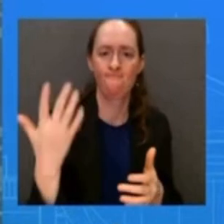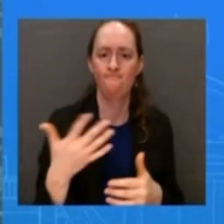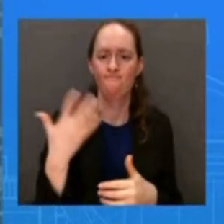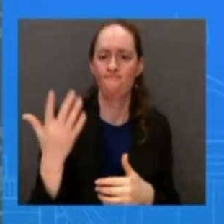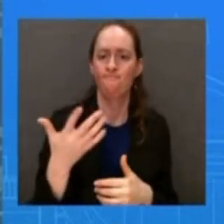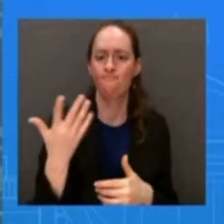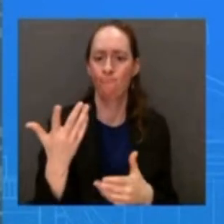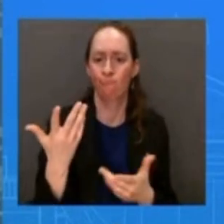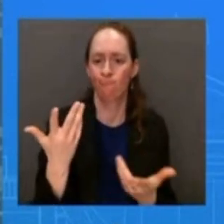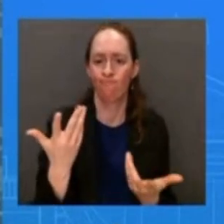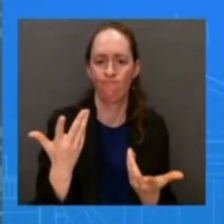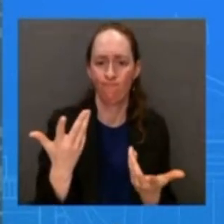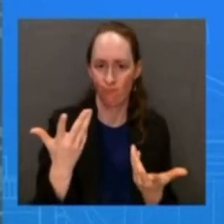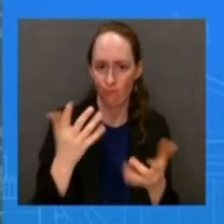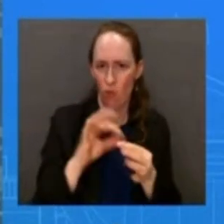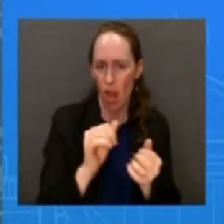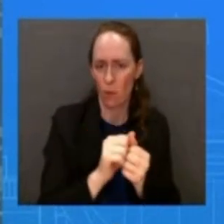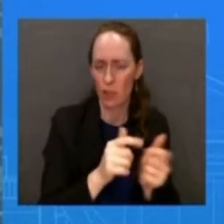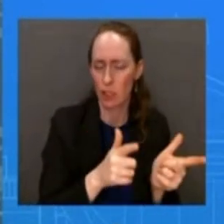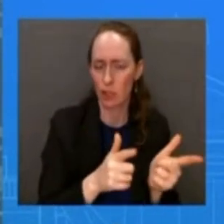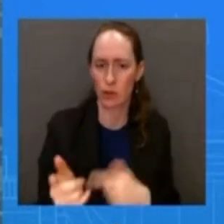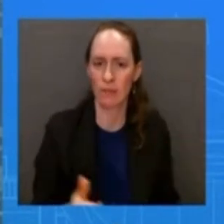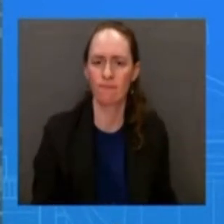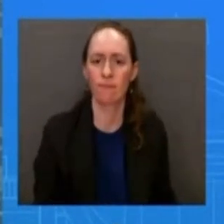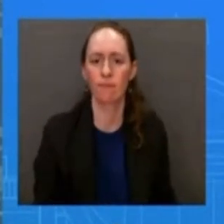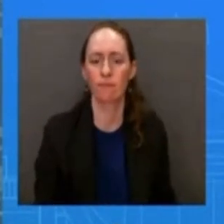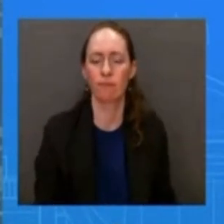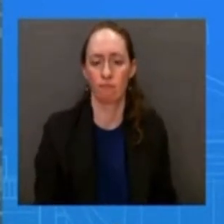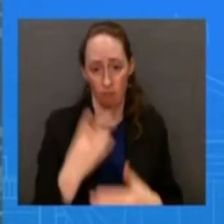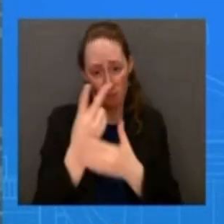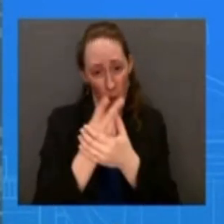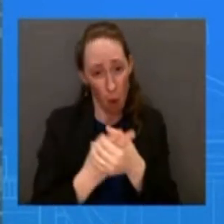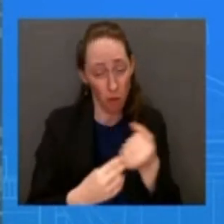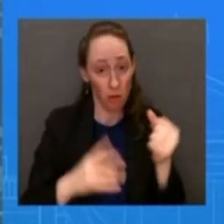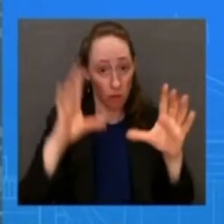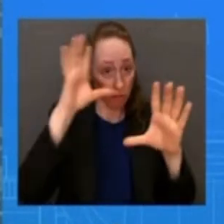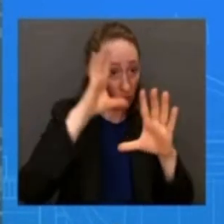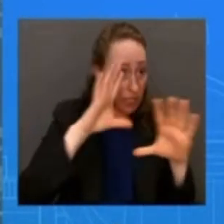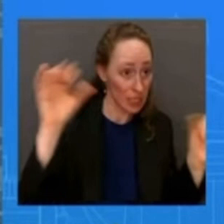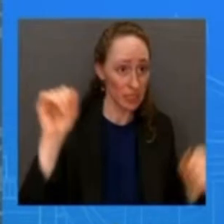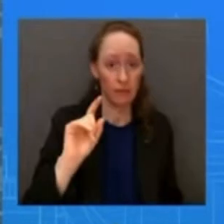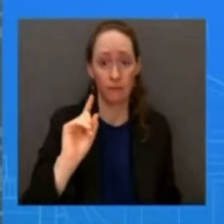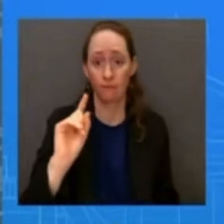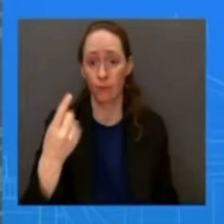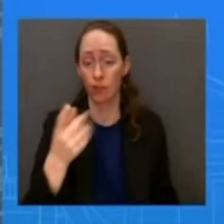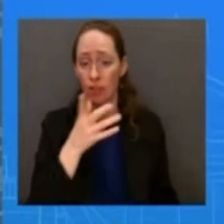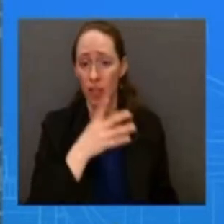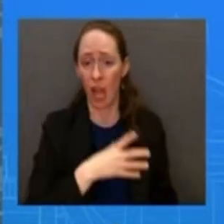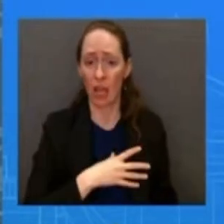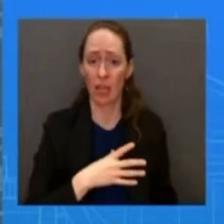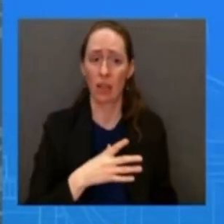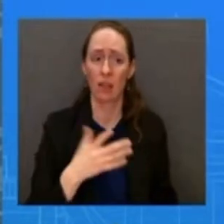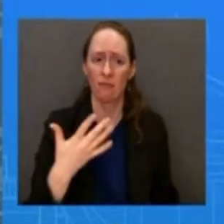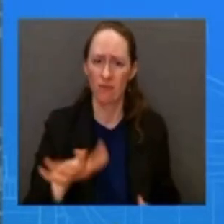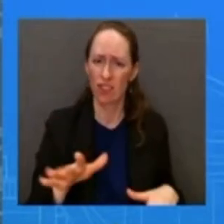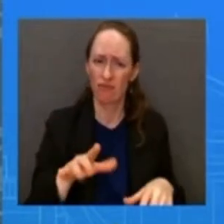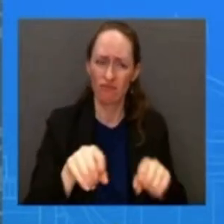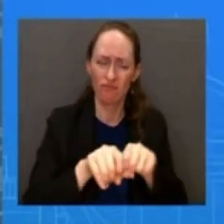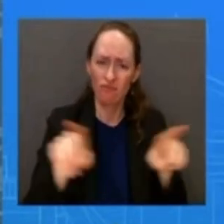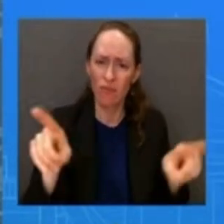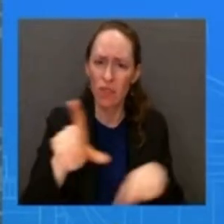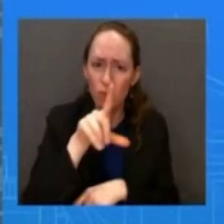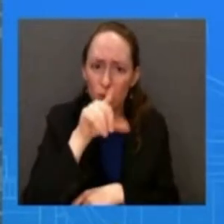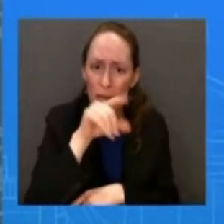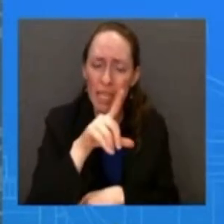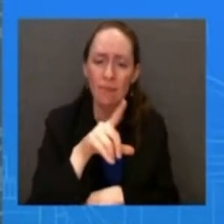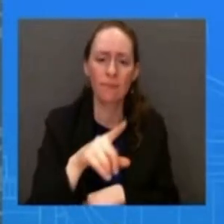first lady their statement via tweet uh speaking about the horrific uh actions that we saw and lost of life uh yesterday at michigan state